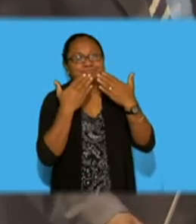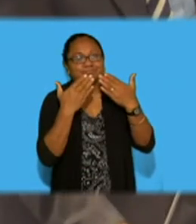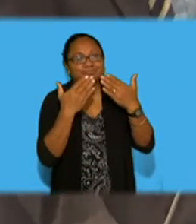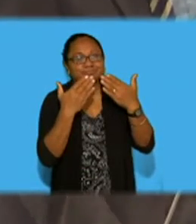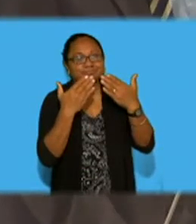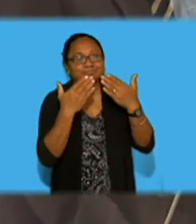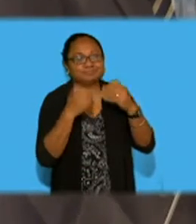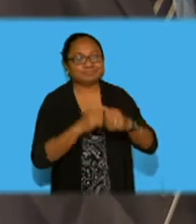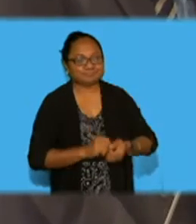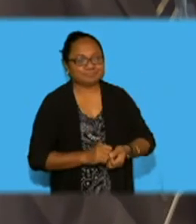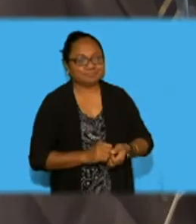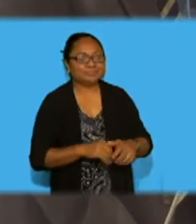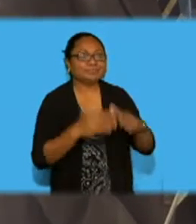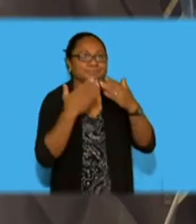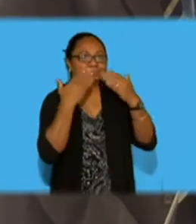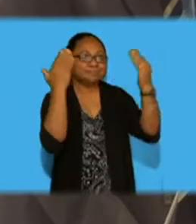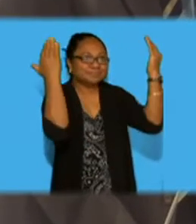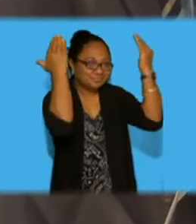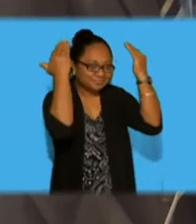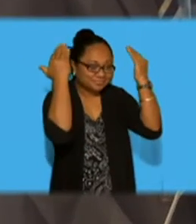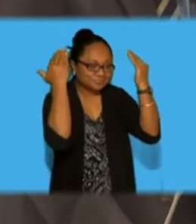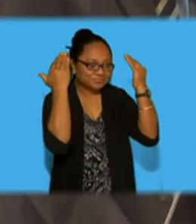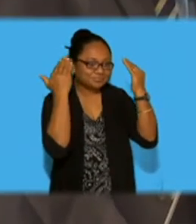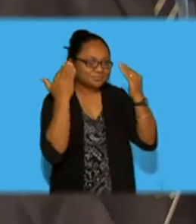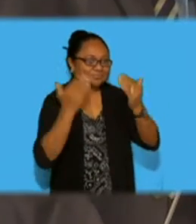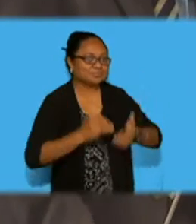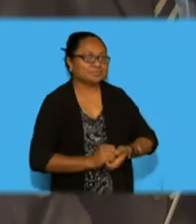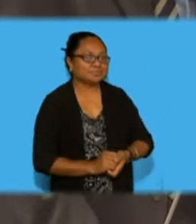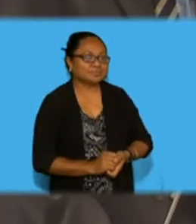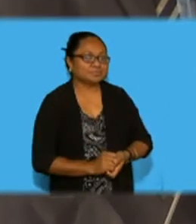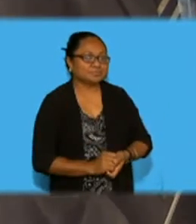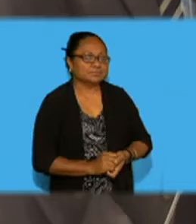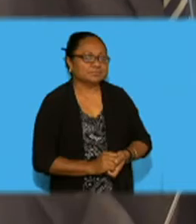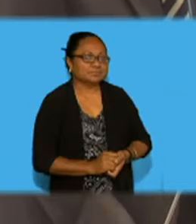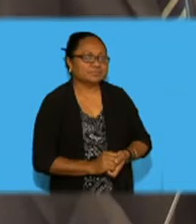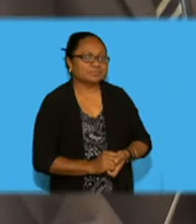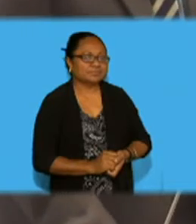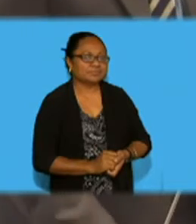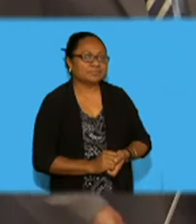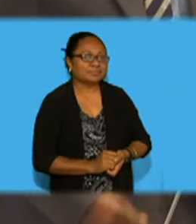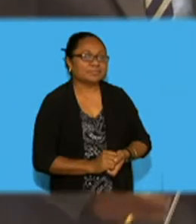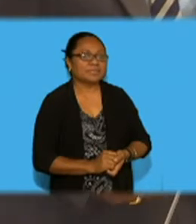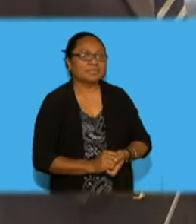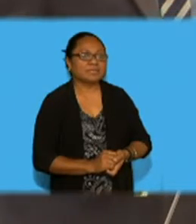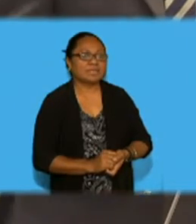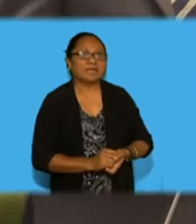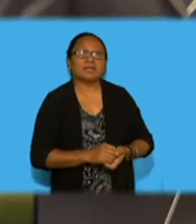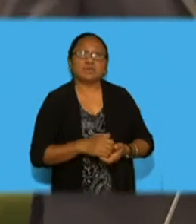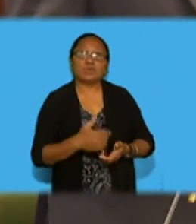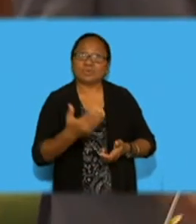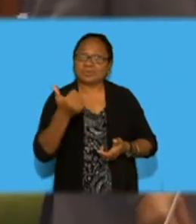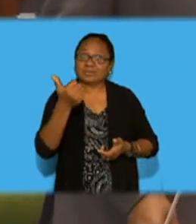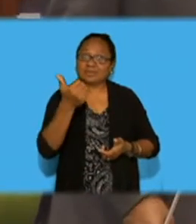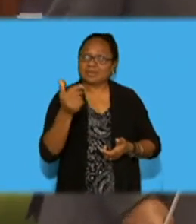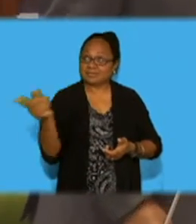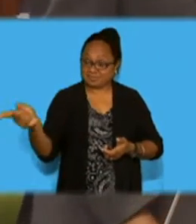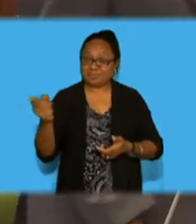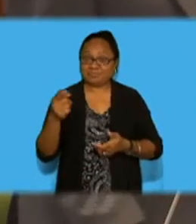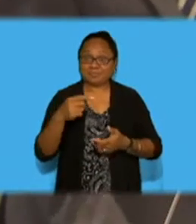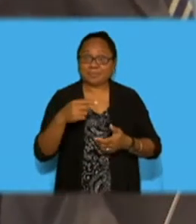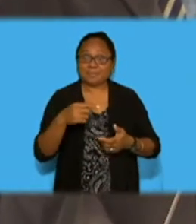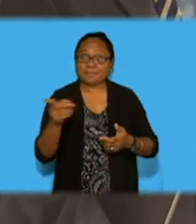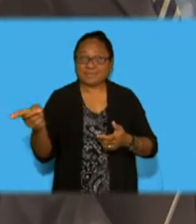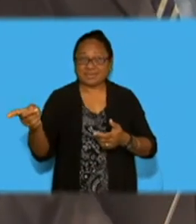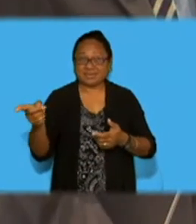Thank you, Madam Speaker. Madam Speaker, the initial cost that has been mentioned by the Honorable Member